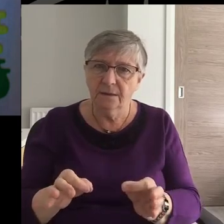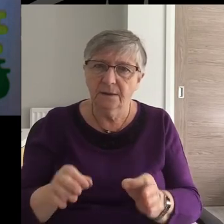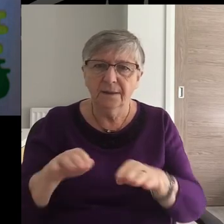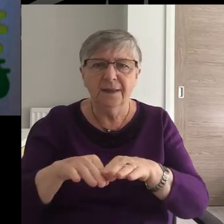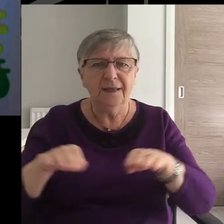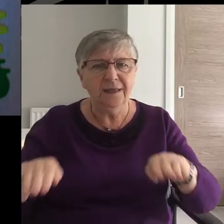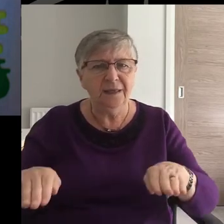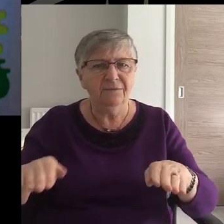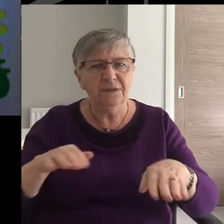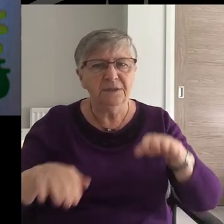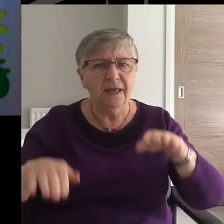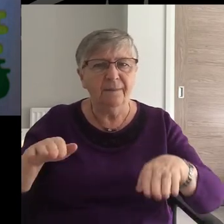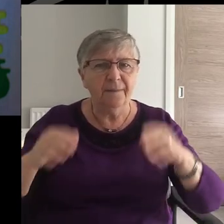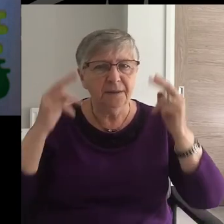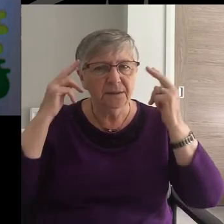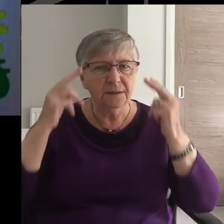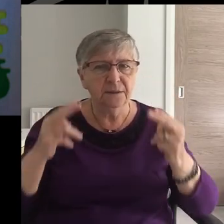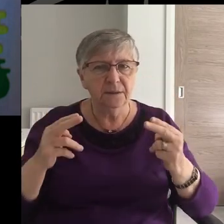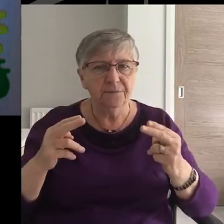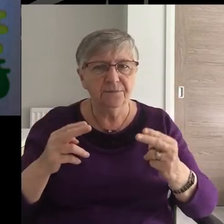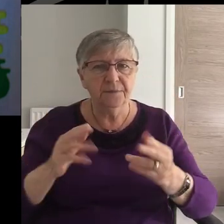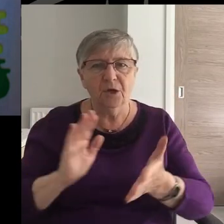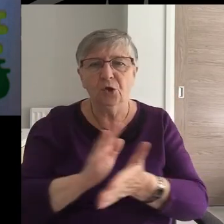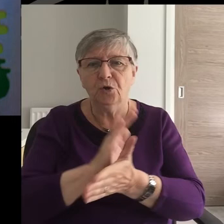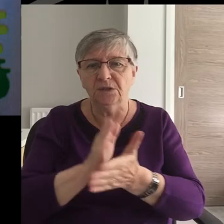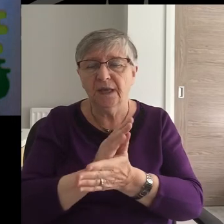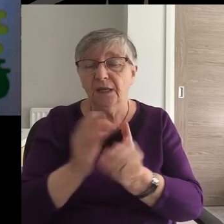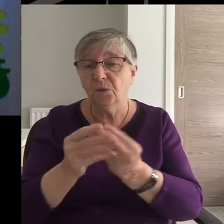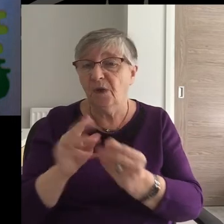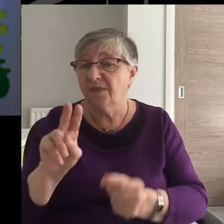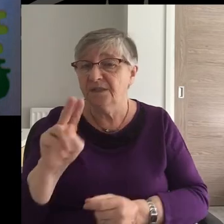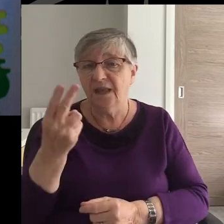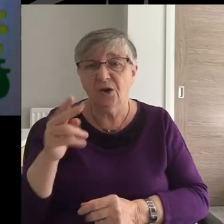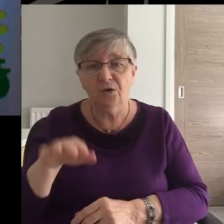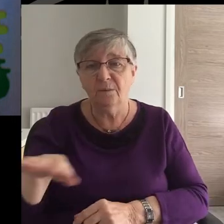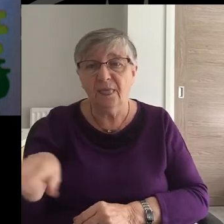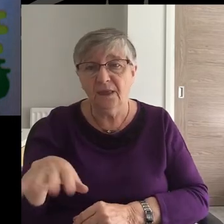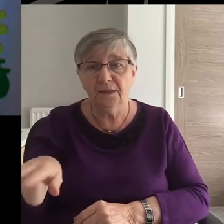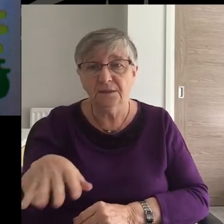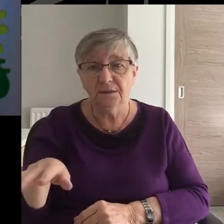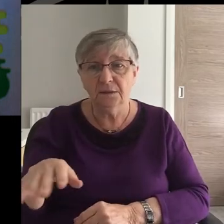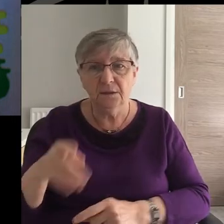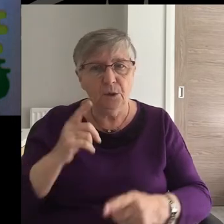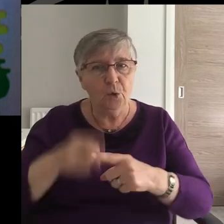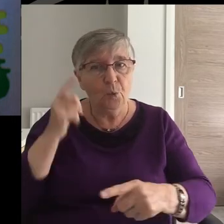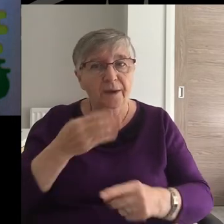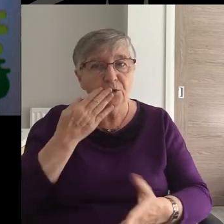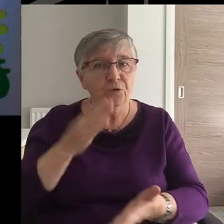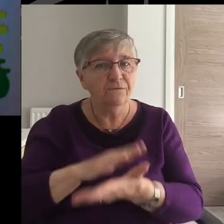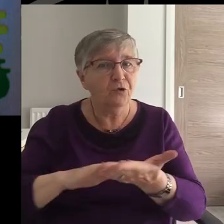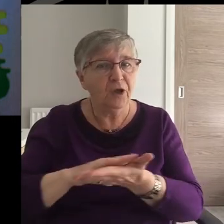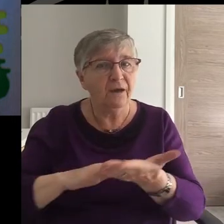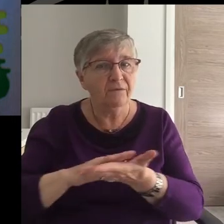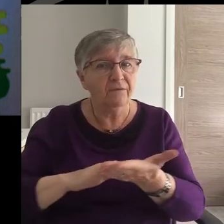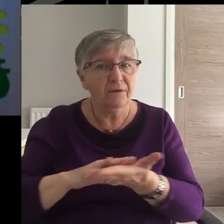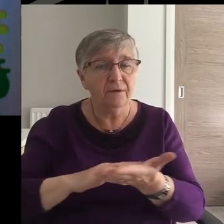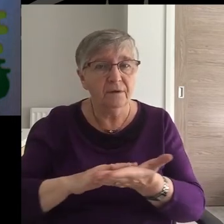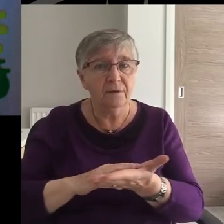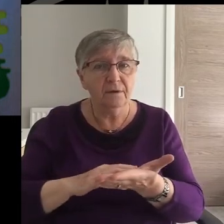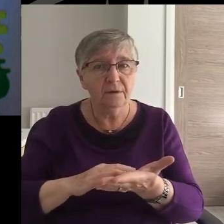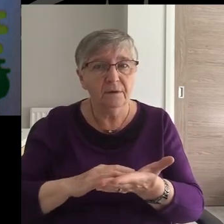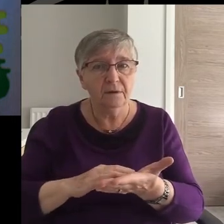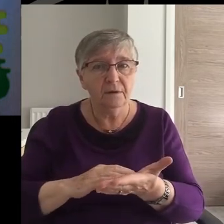Be even-tempered, content with second place, quick to forgive an offense.